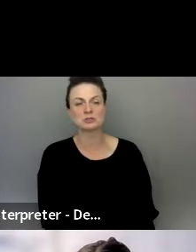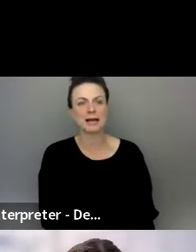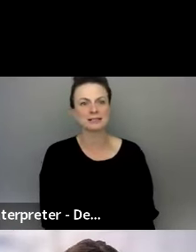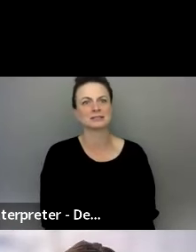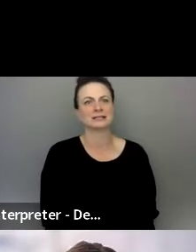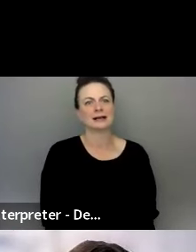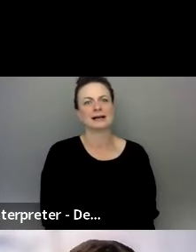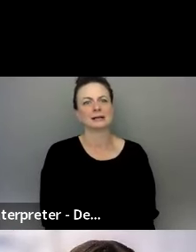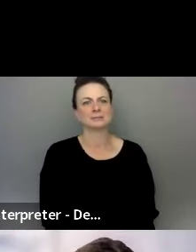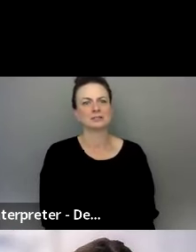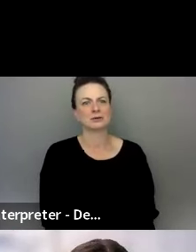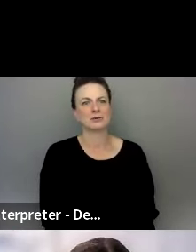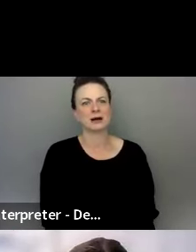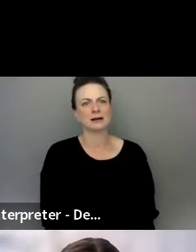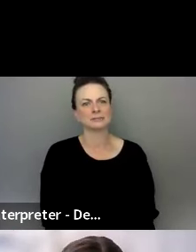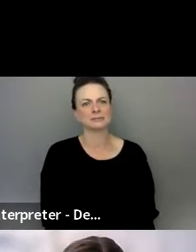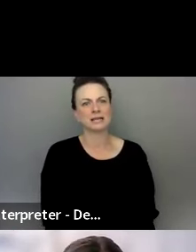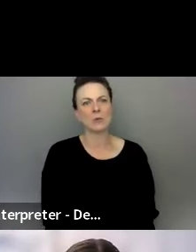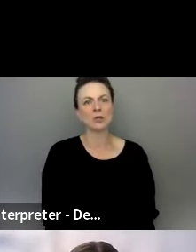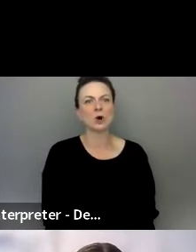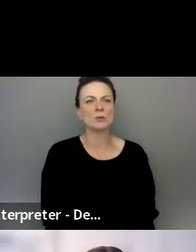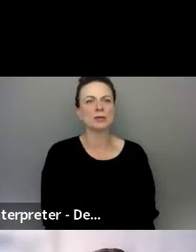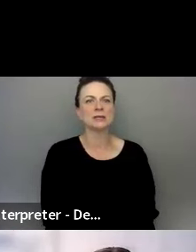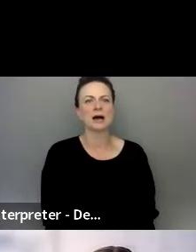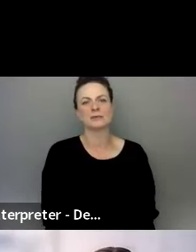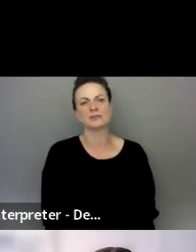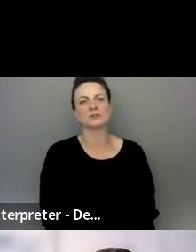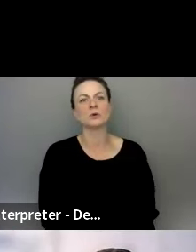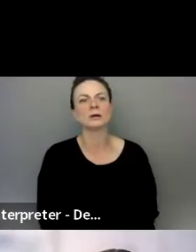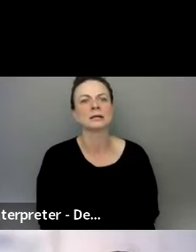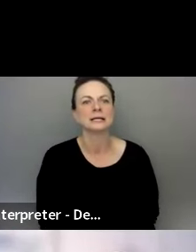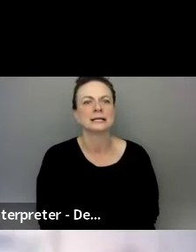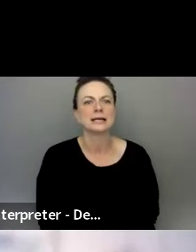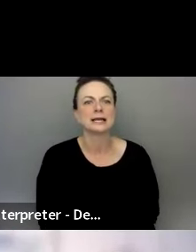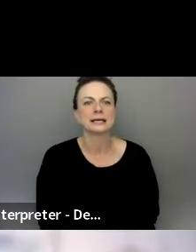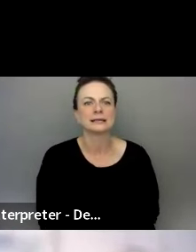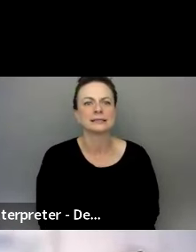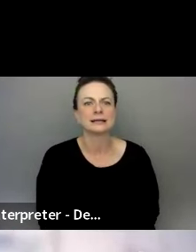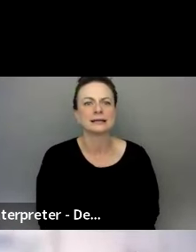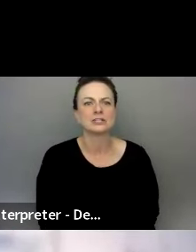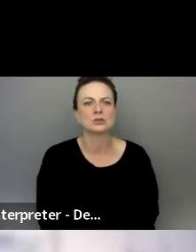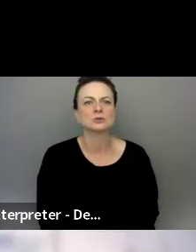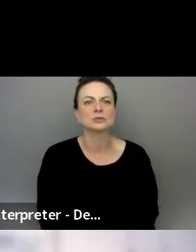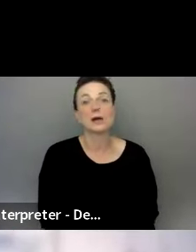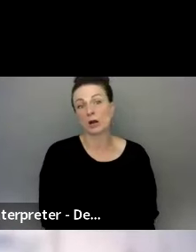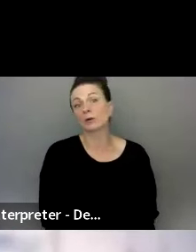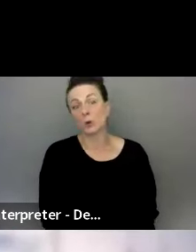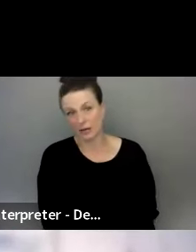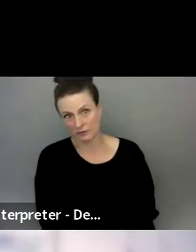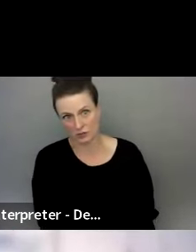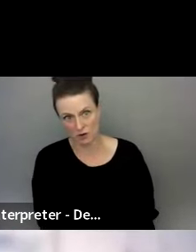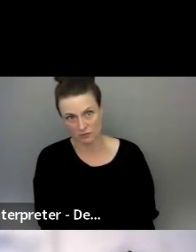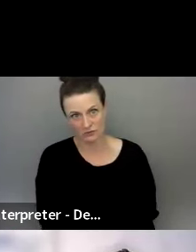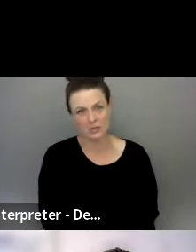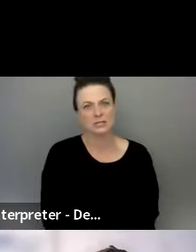Mutual respect. So now we'll open the floor and issues. We are